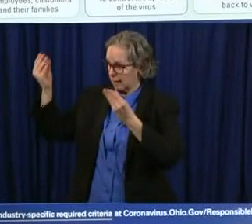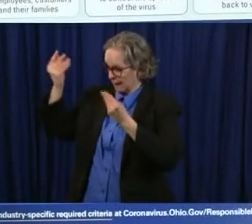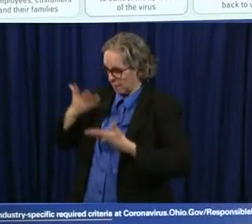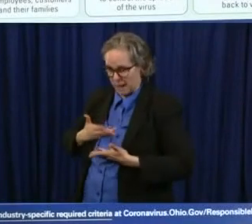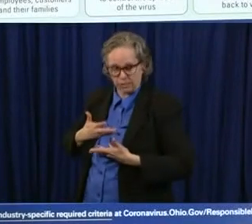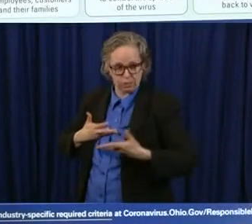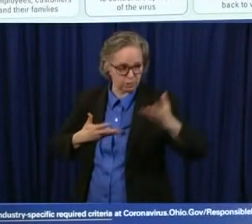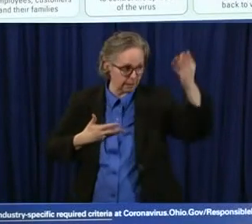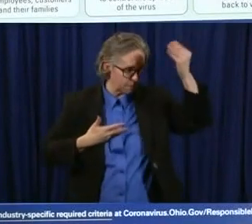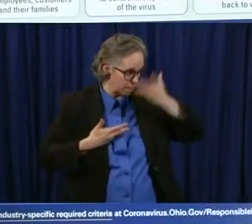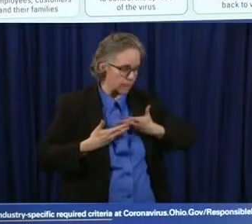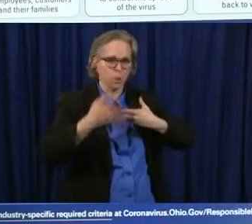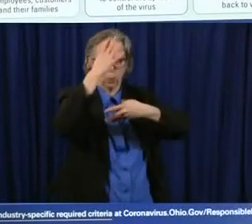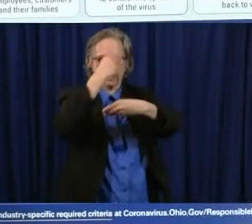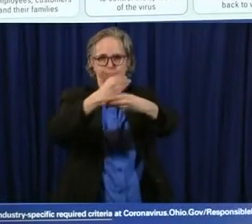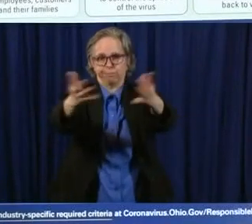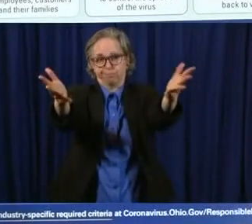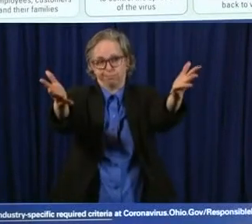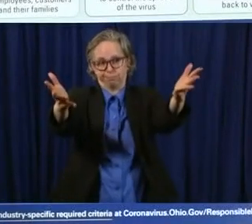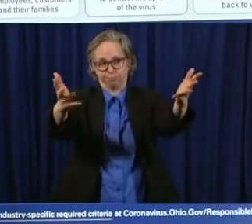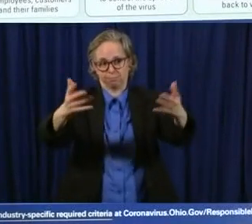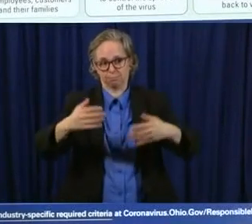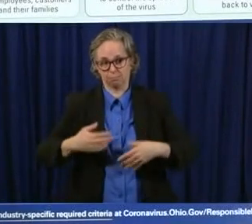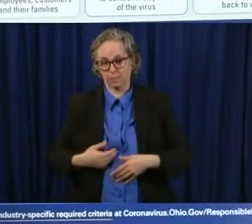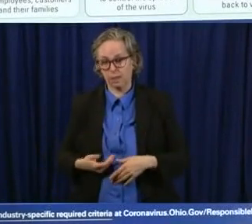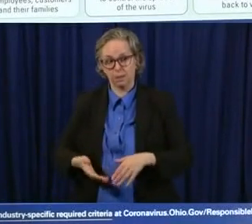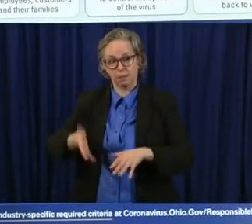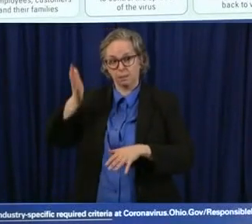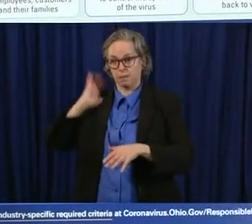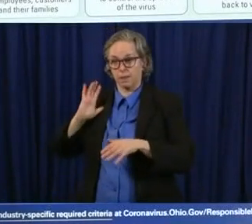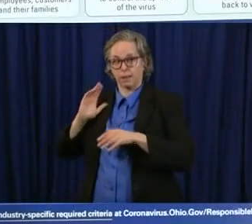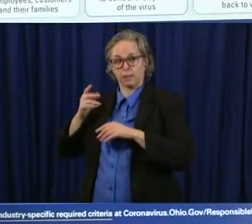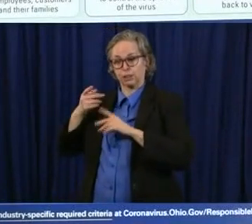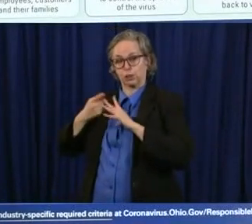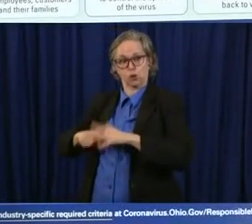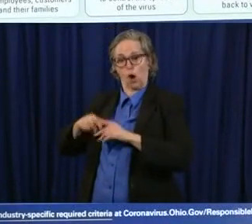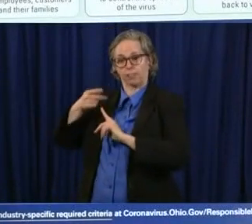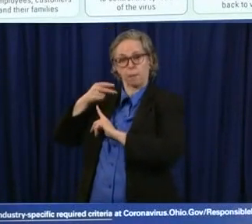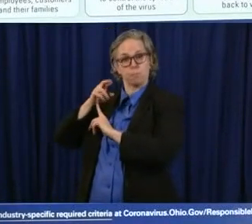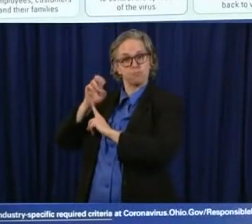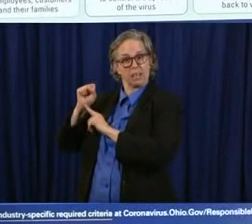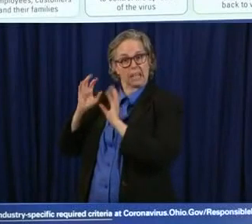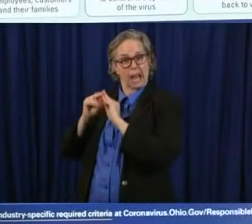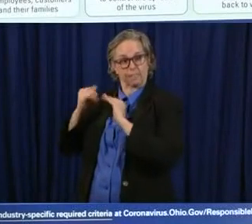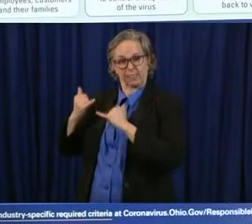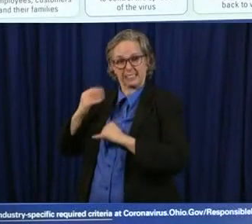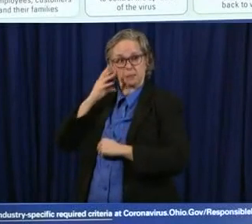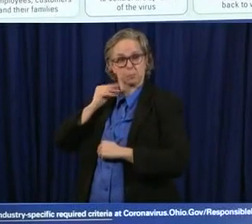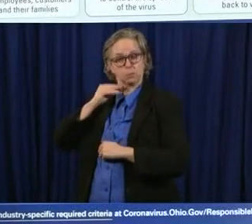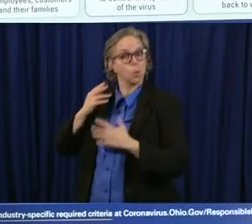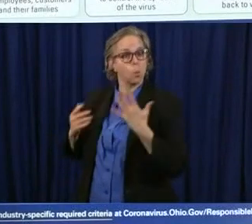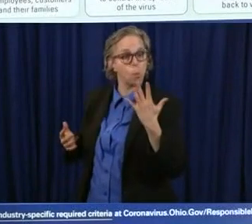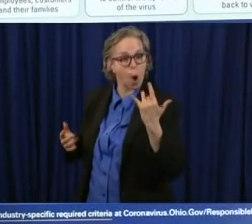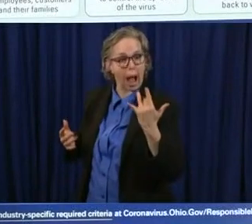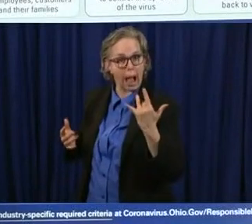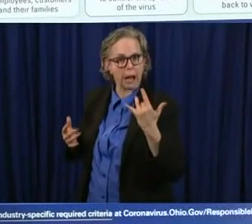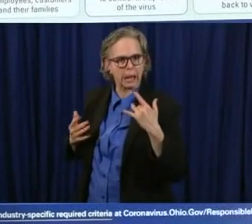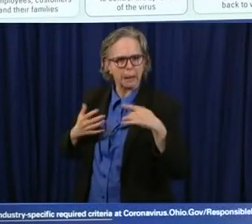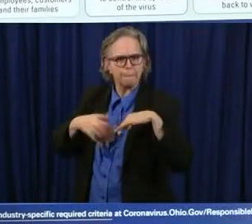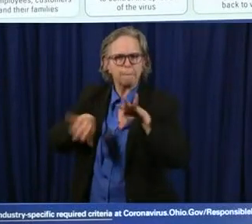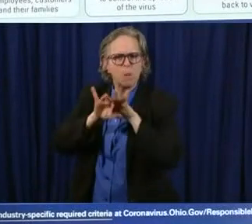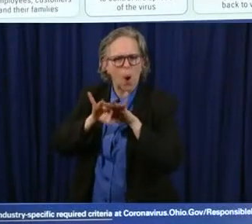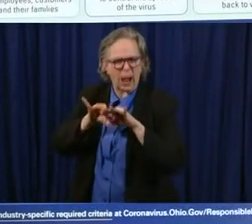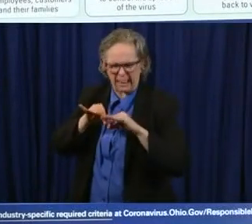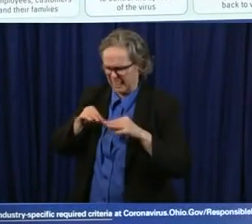press conference i started the way i did for a reason because there are essential facts that are essential facts one is you all have done a great job